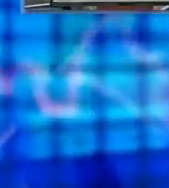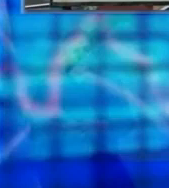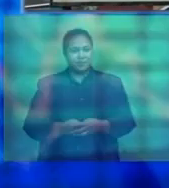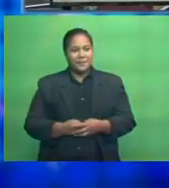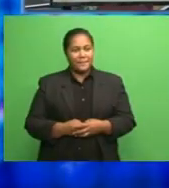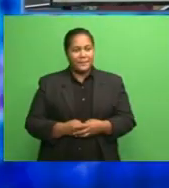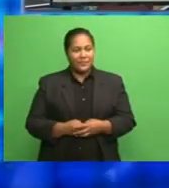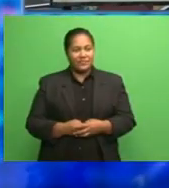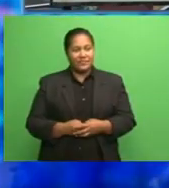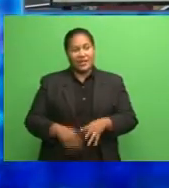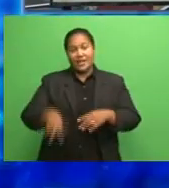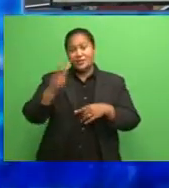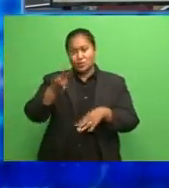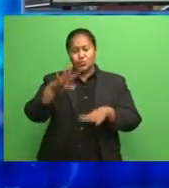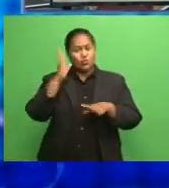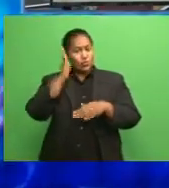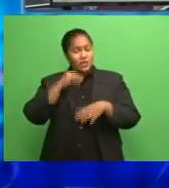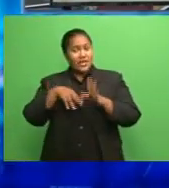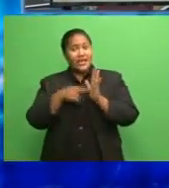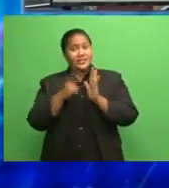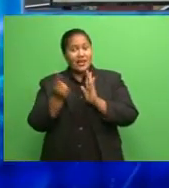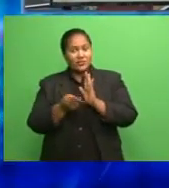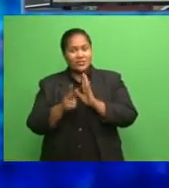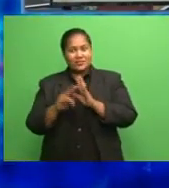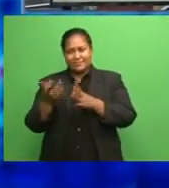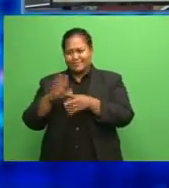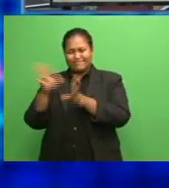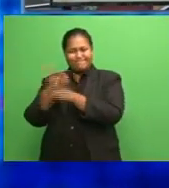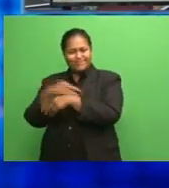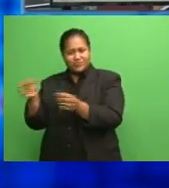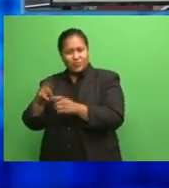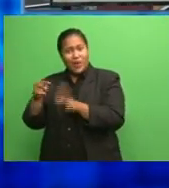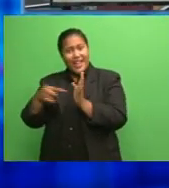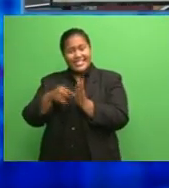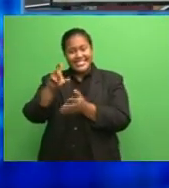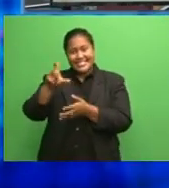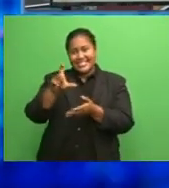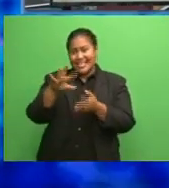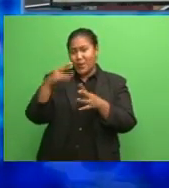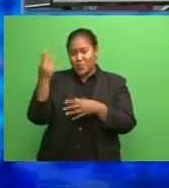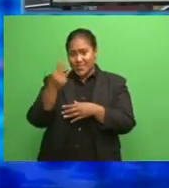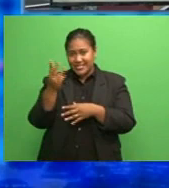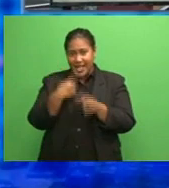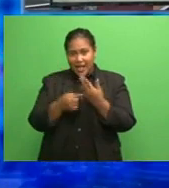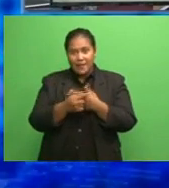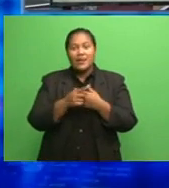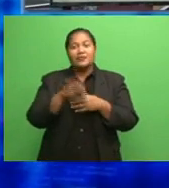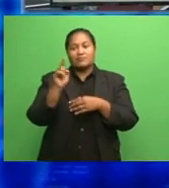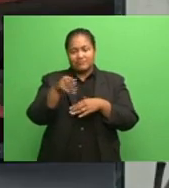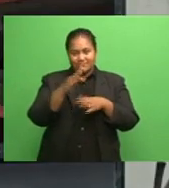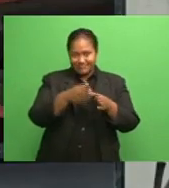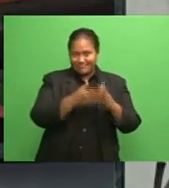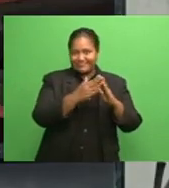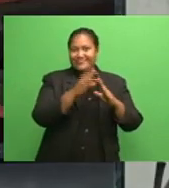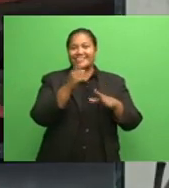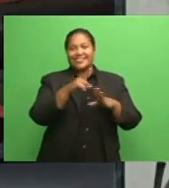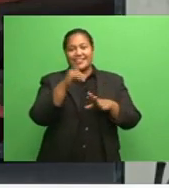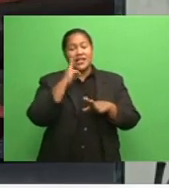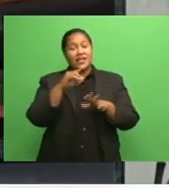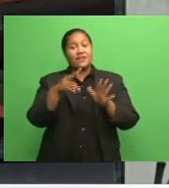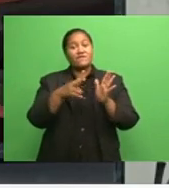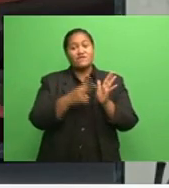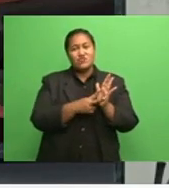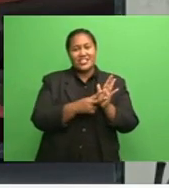Two schools in Naitasiri, which were badly damaged during tropical cyclone Winston, were commissioned yesterday. The Vunindawa Sanatan School